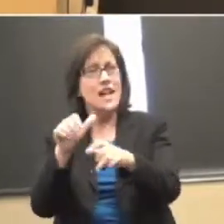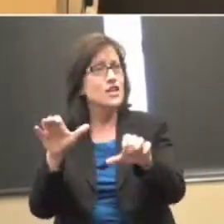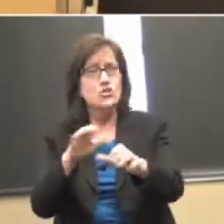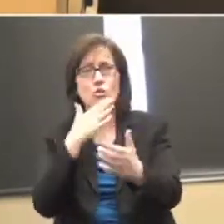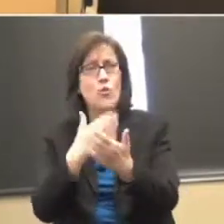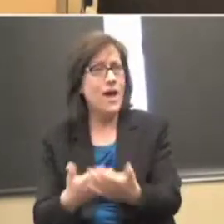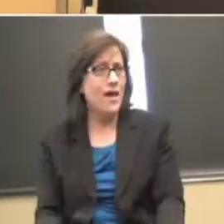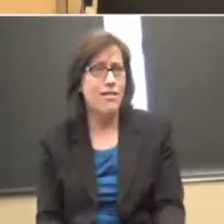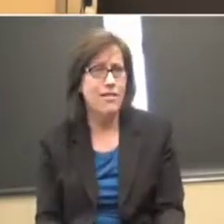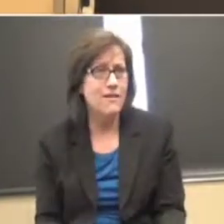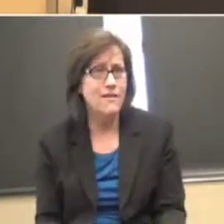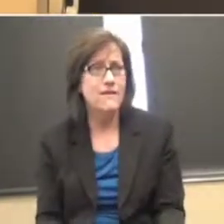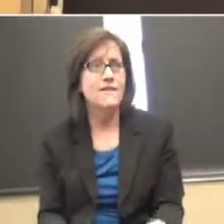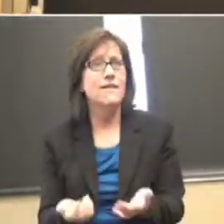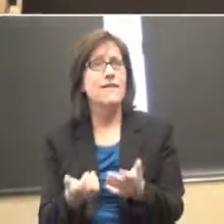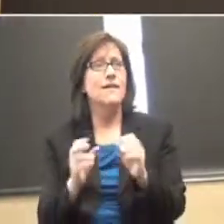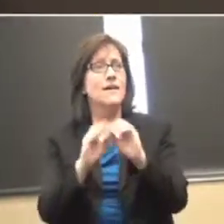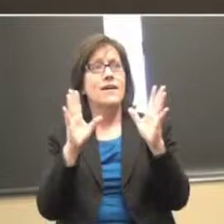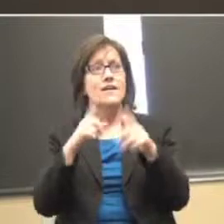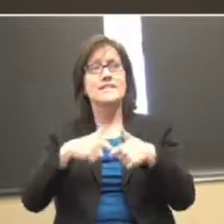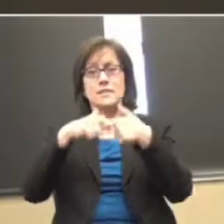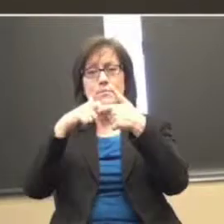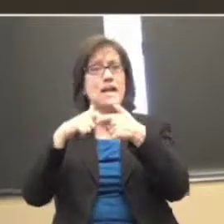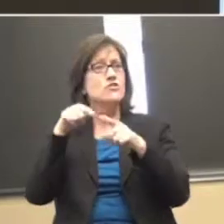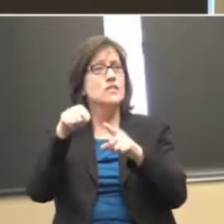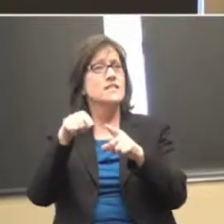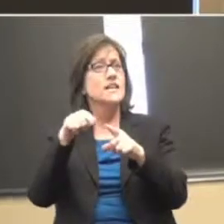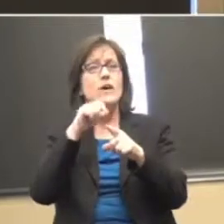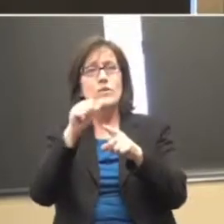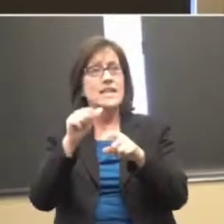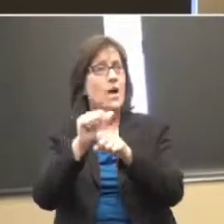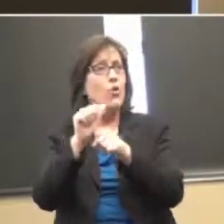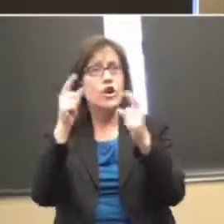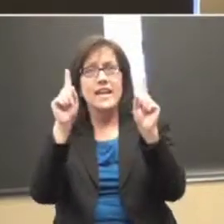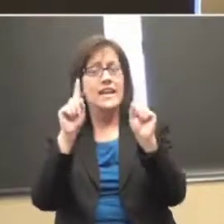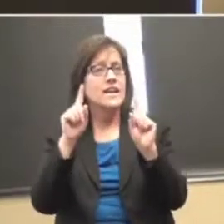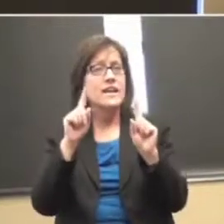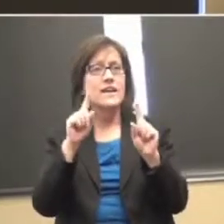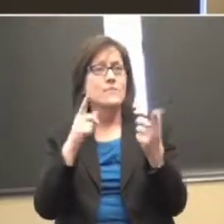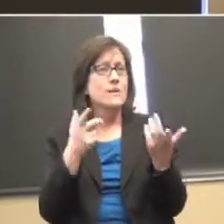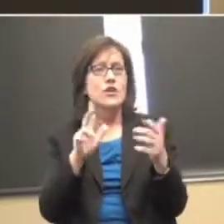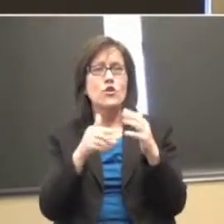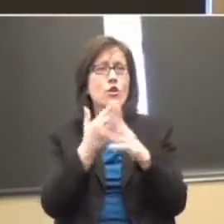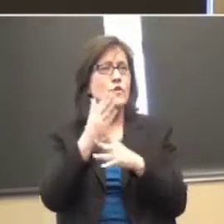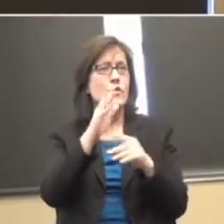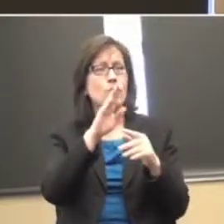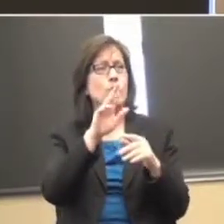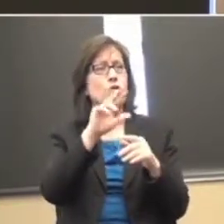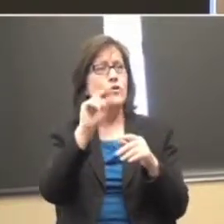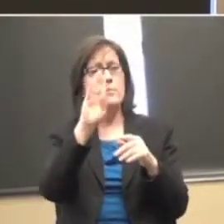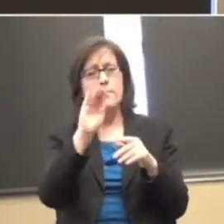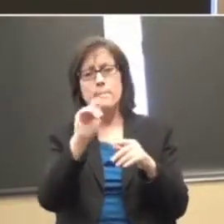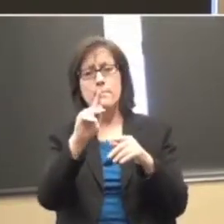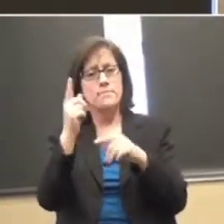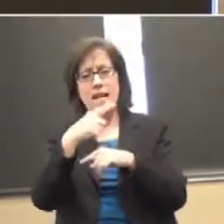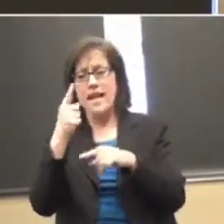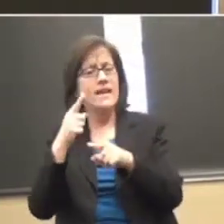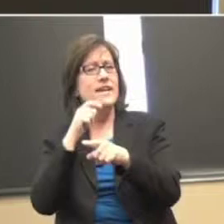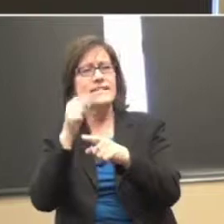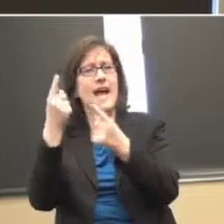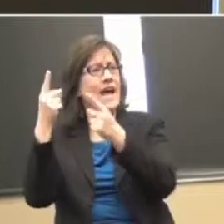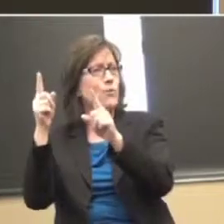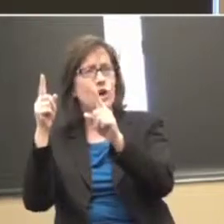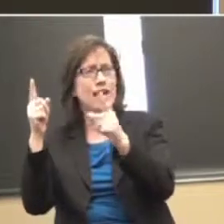clearly, suspension wasn't working. Right? If I'm on my 35th day, it ain't happening. Right? This is not an effective strategy.